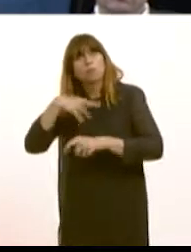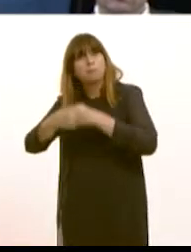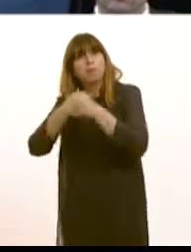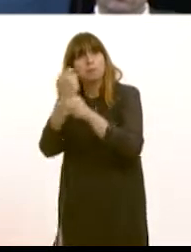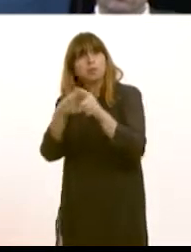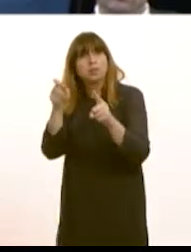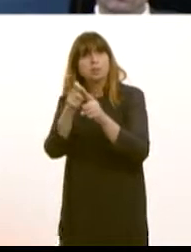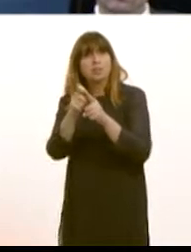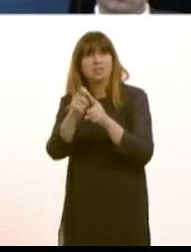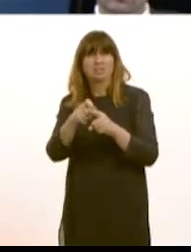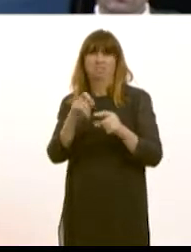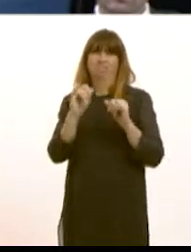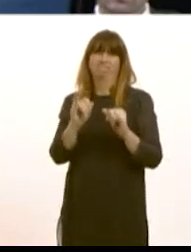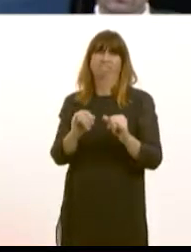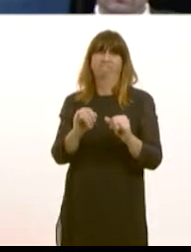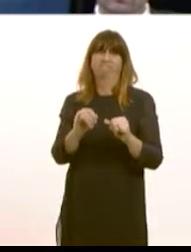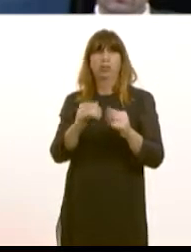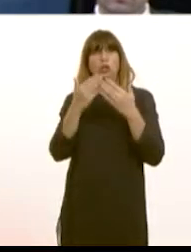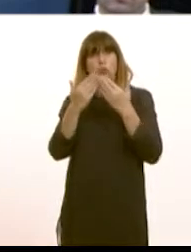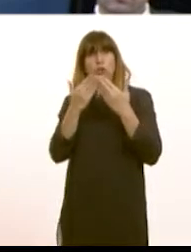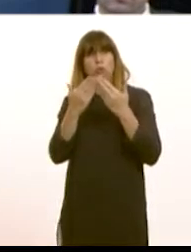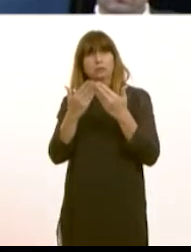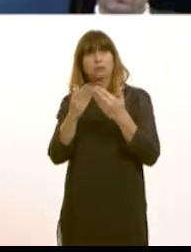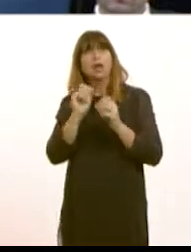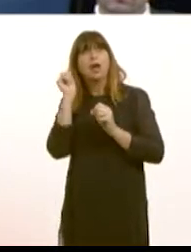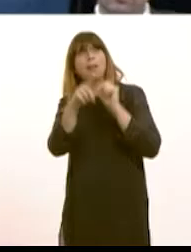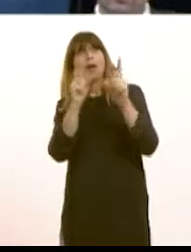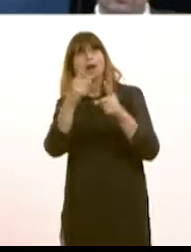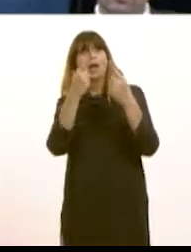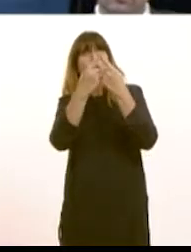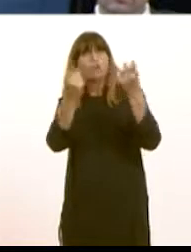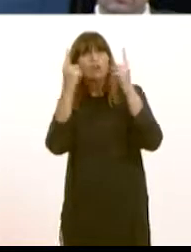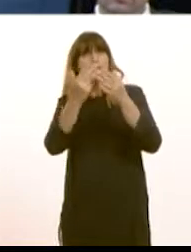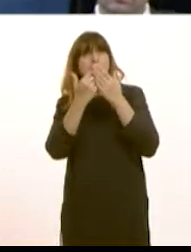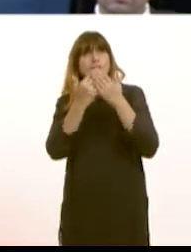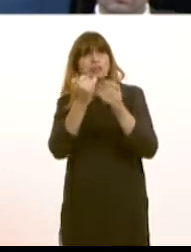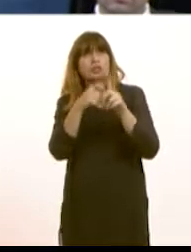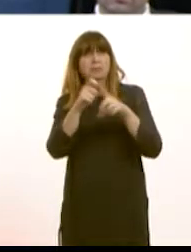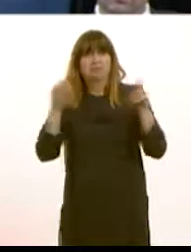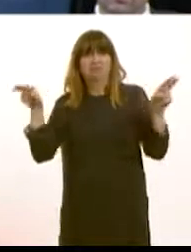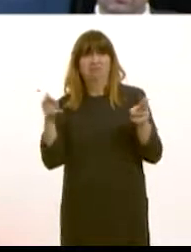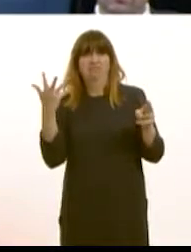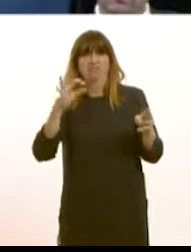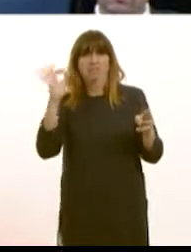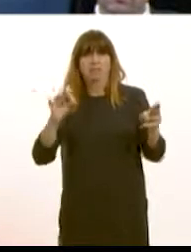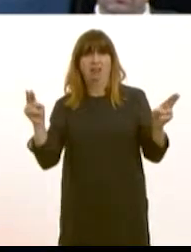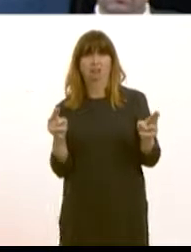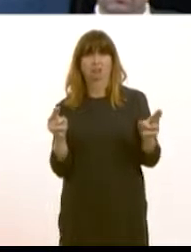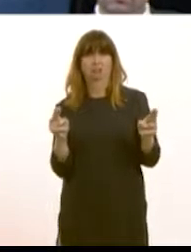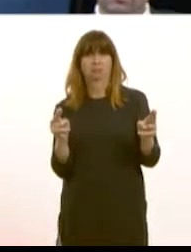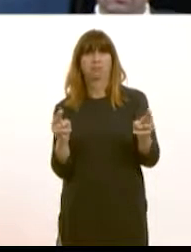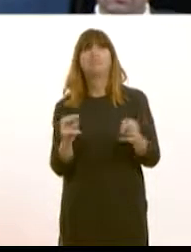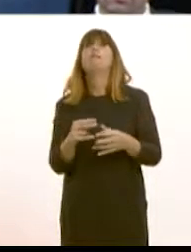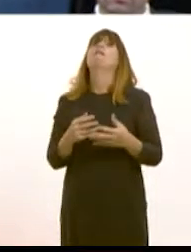% in the number of Welsh domicile students who have been applying to study medicine but I'm sure he would also